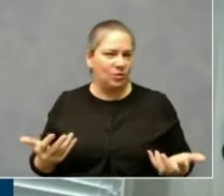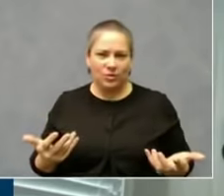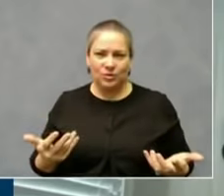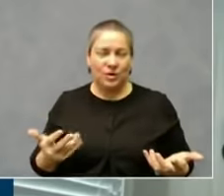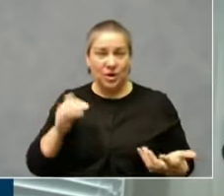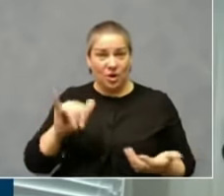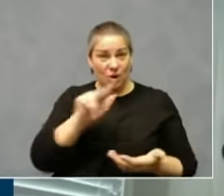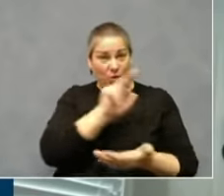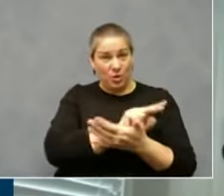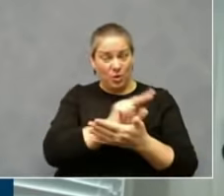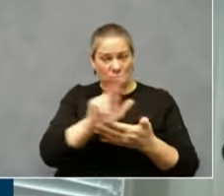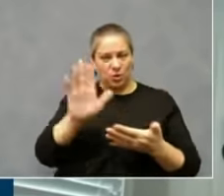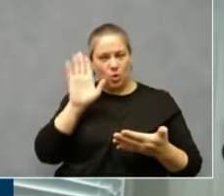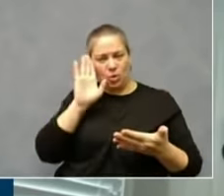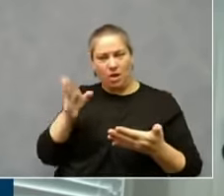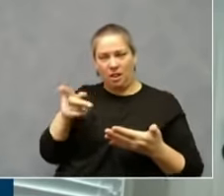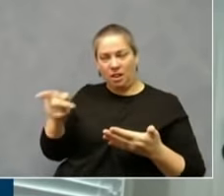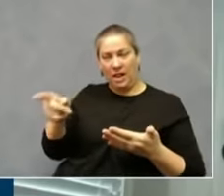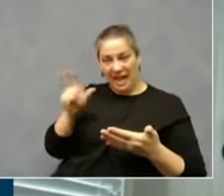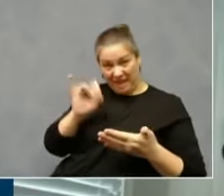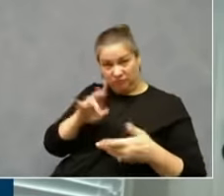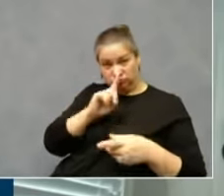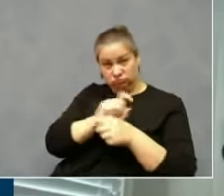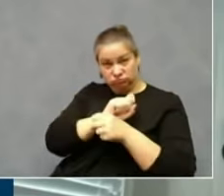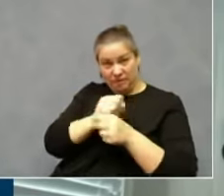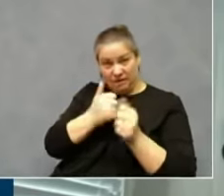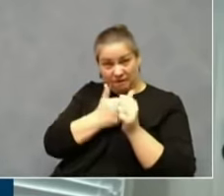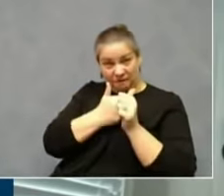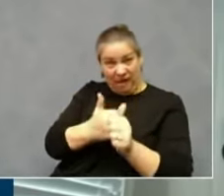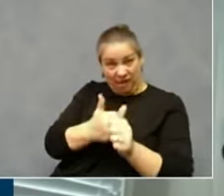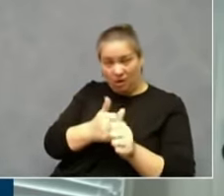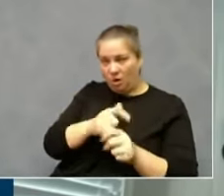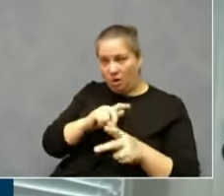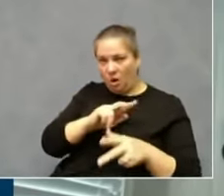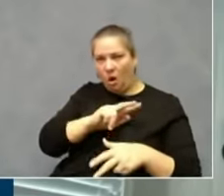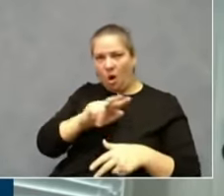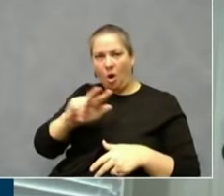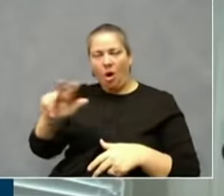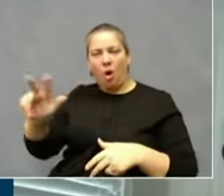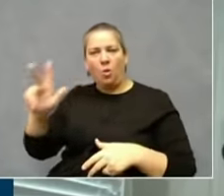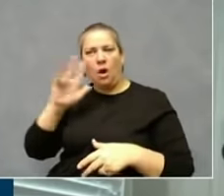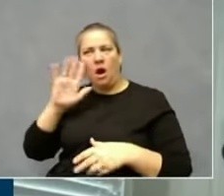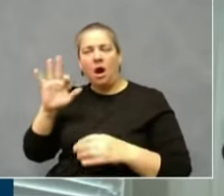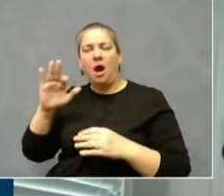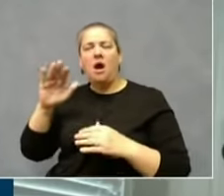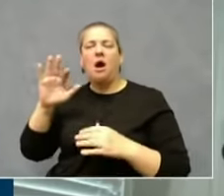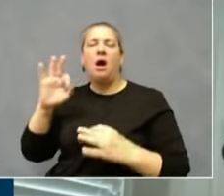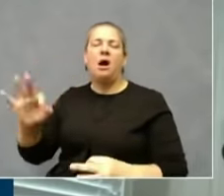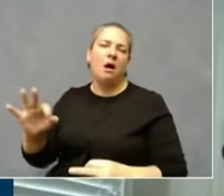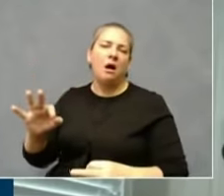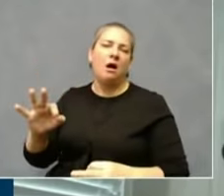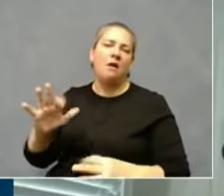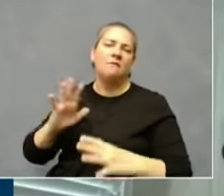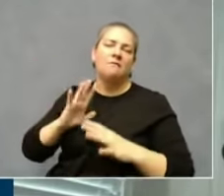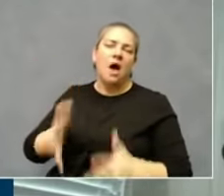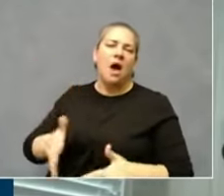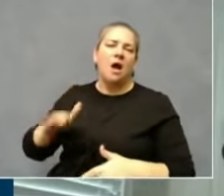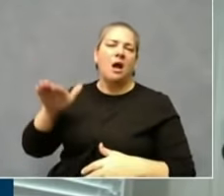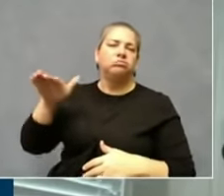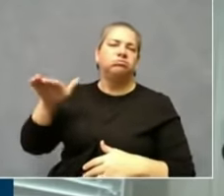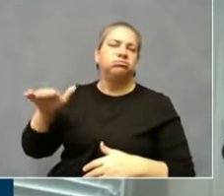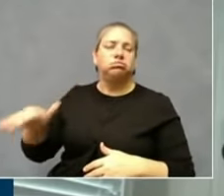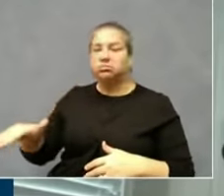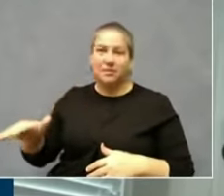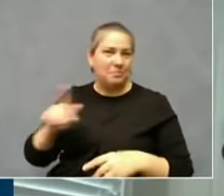climb to a positivity rate, for the test over 9%. We also managed to, in that same time frame, see